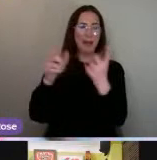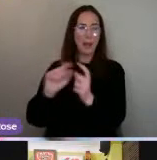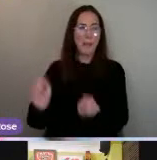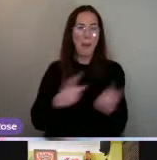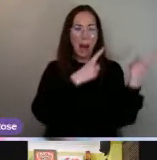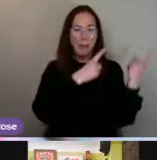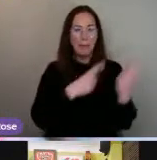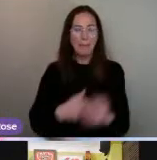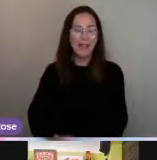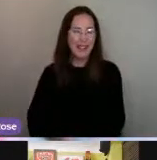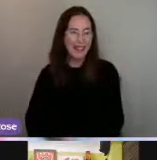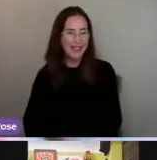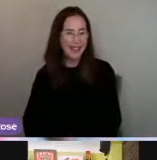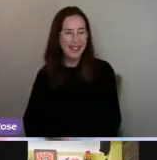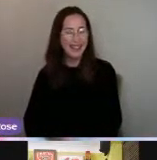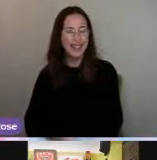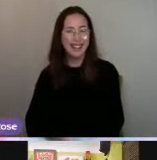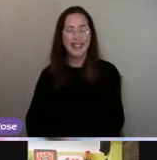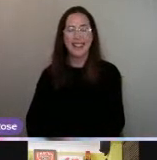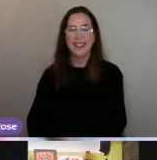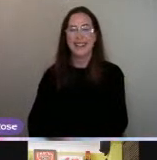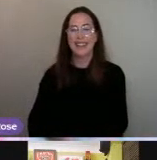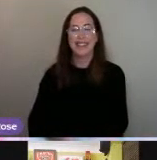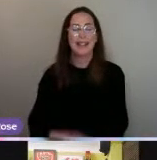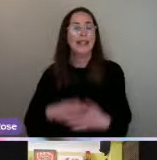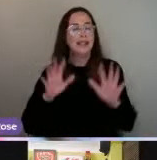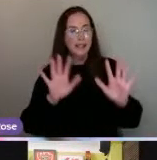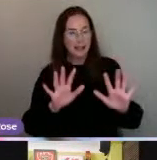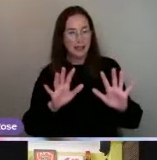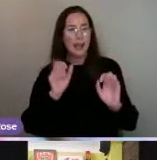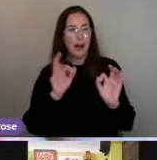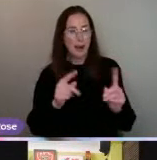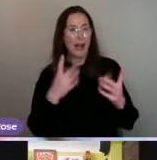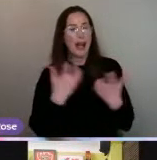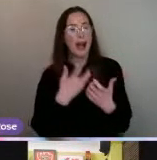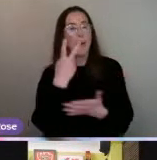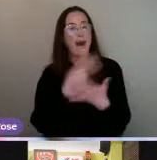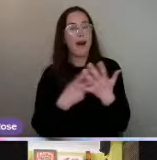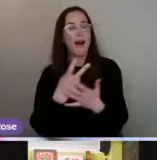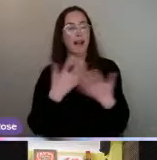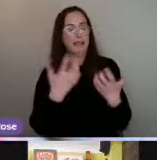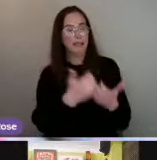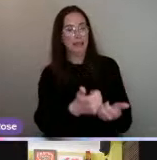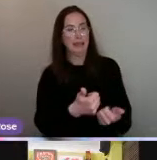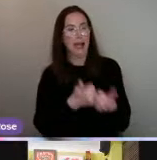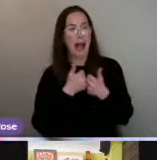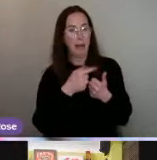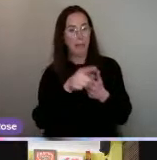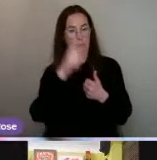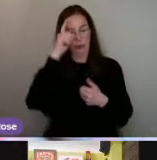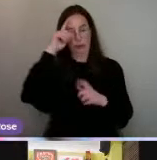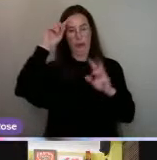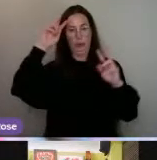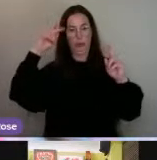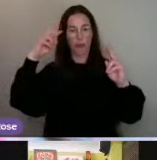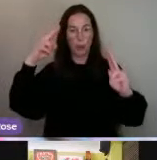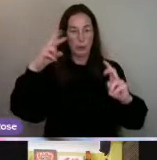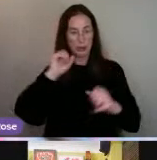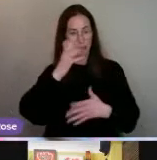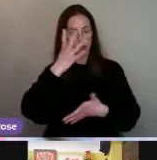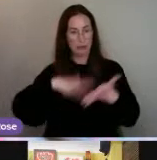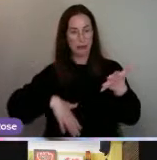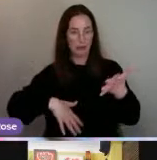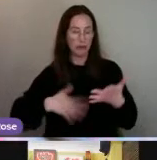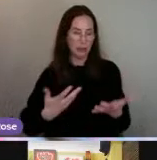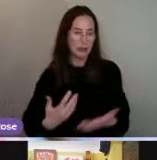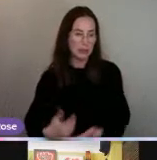But yes, so how has art helped you to process some of this is my first question. And obviously you can talk about